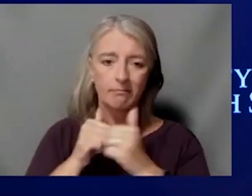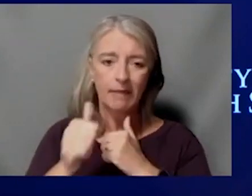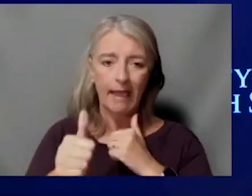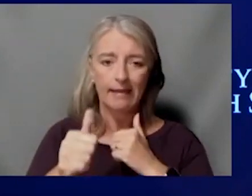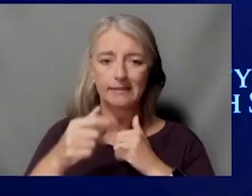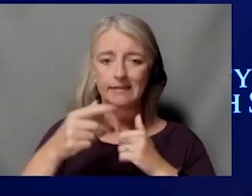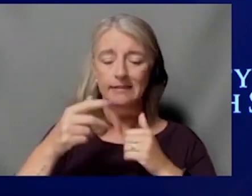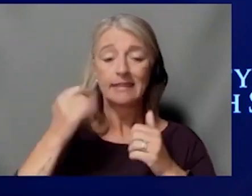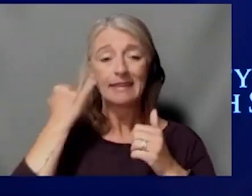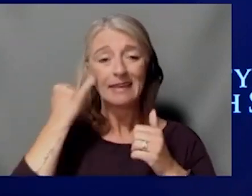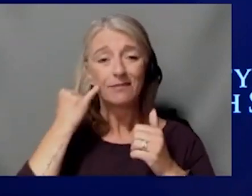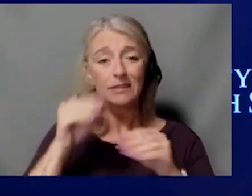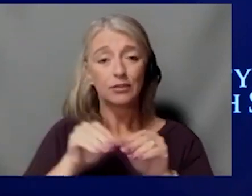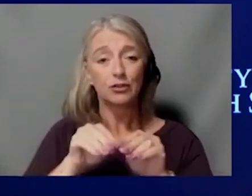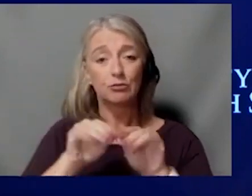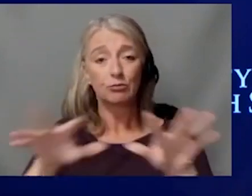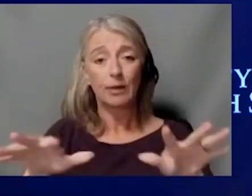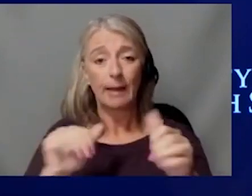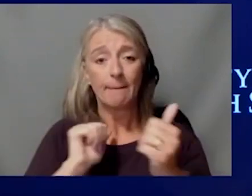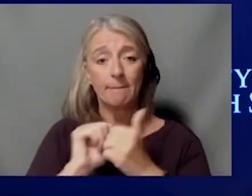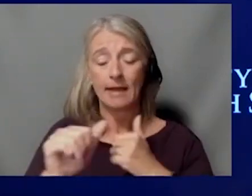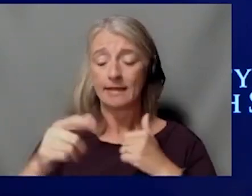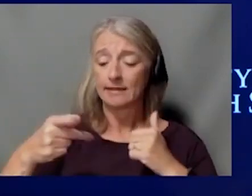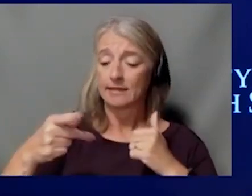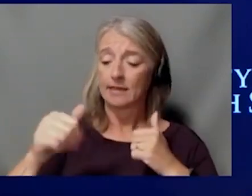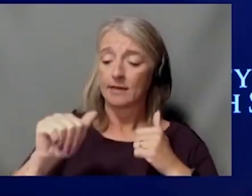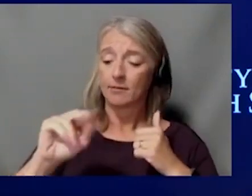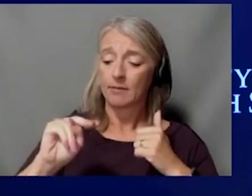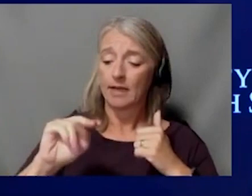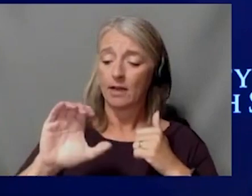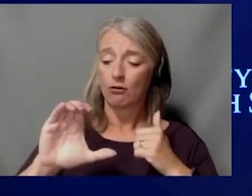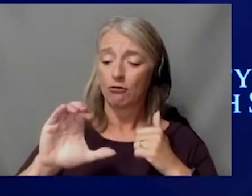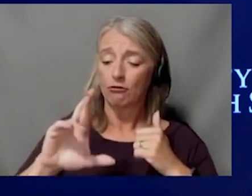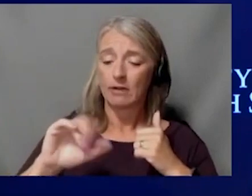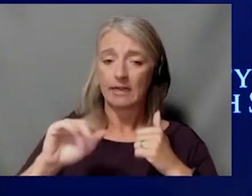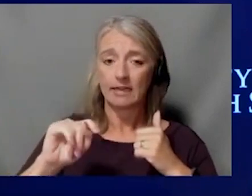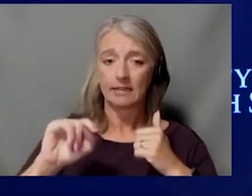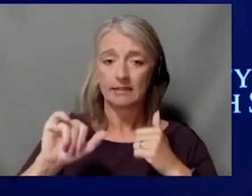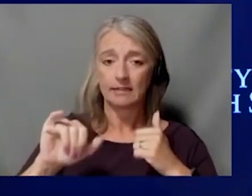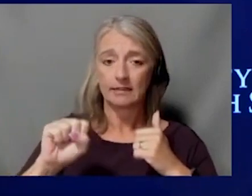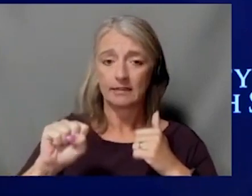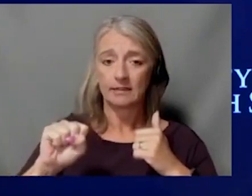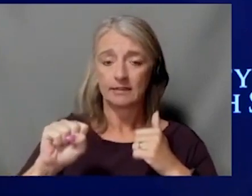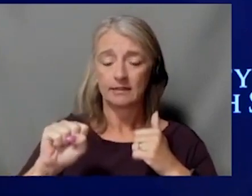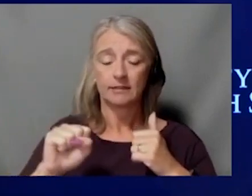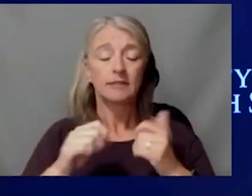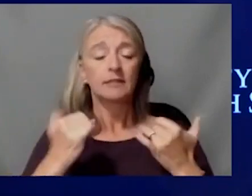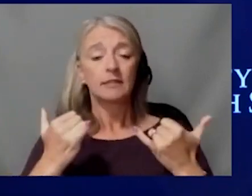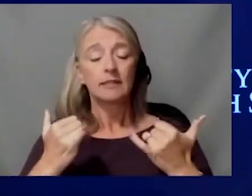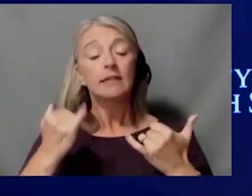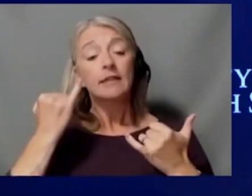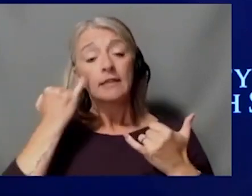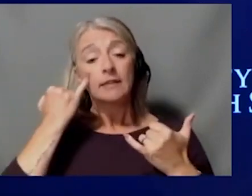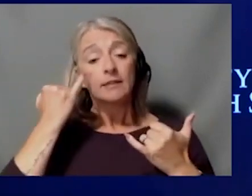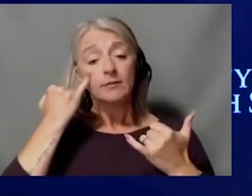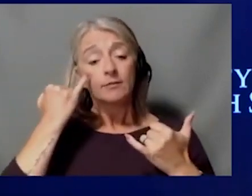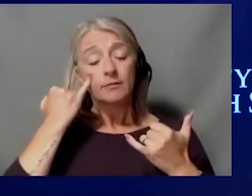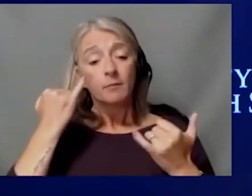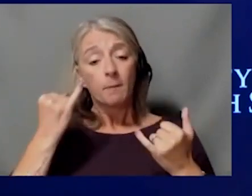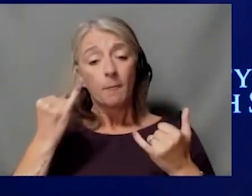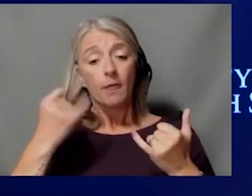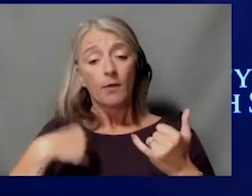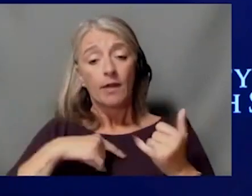One of a trial that we're just about to open up right now takes advantage of a very specific